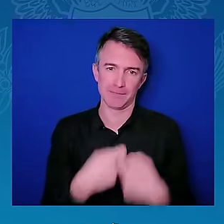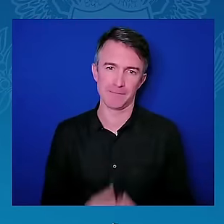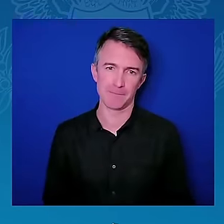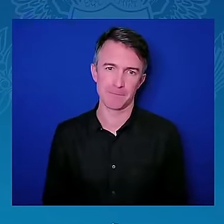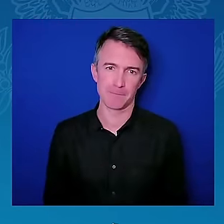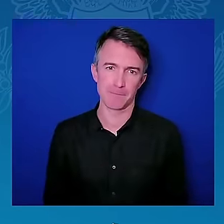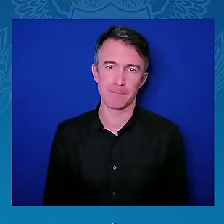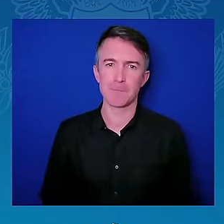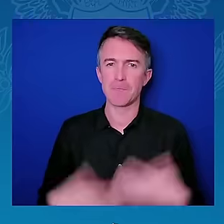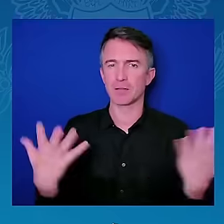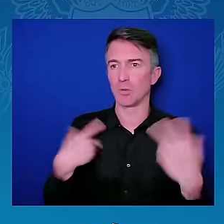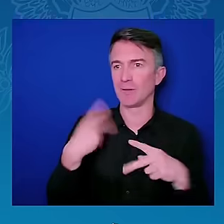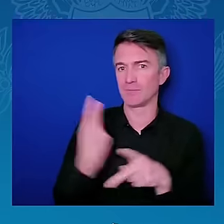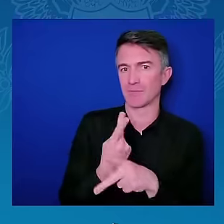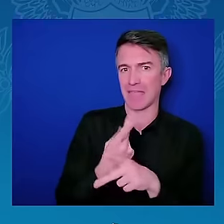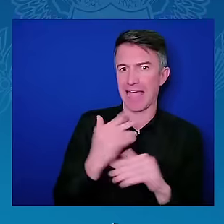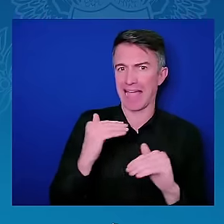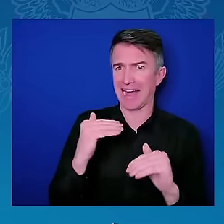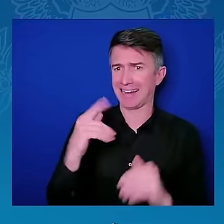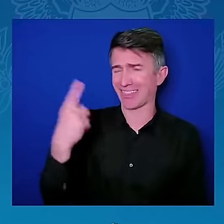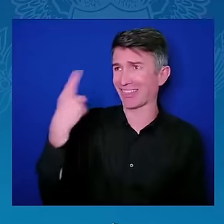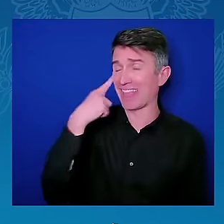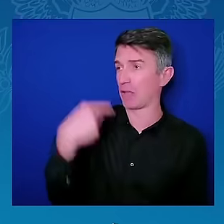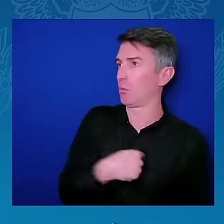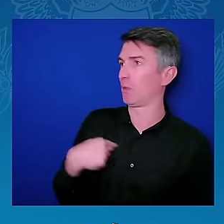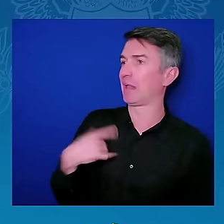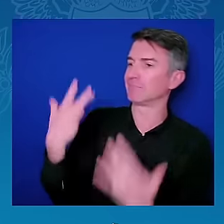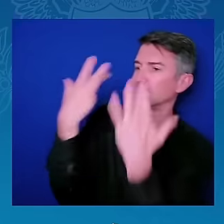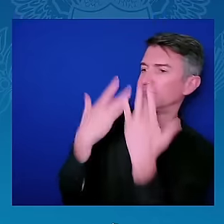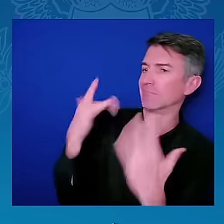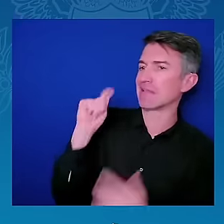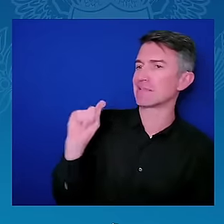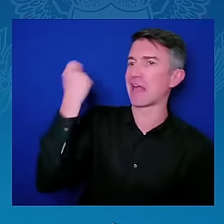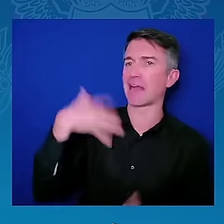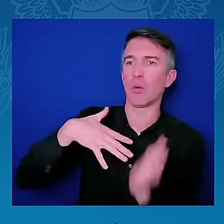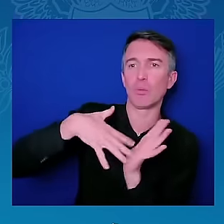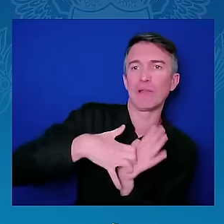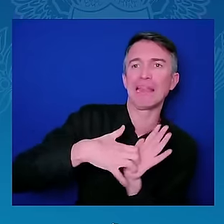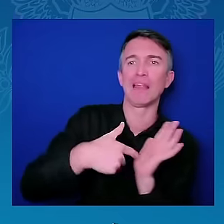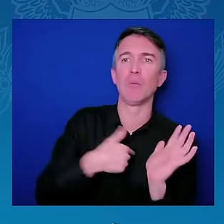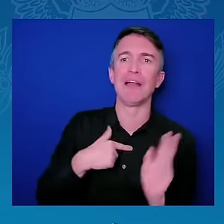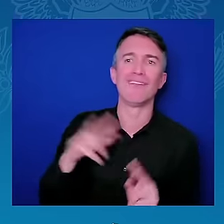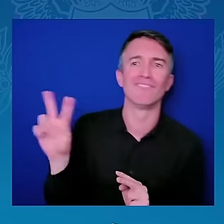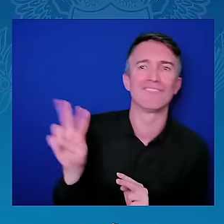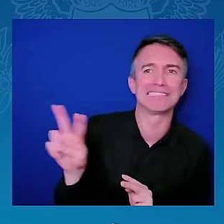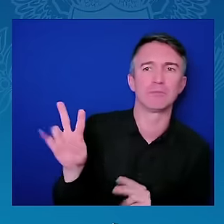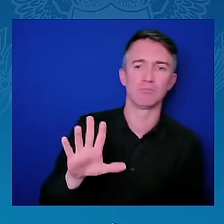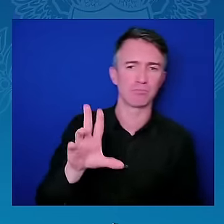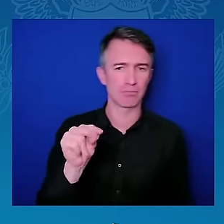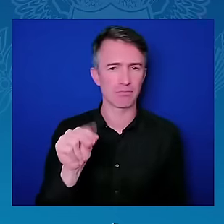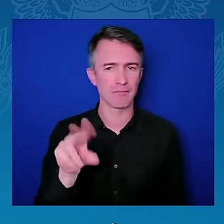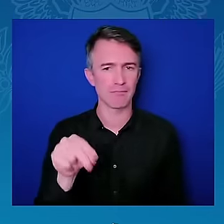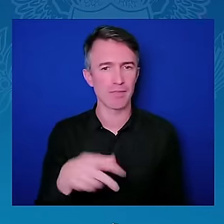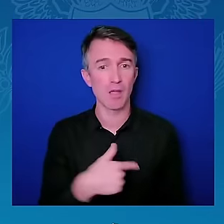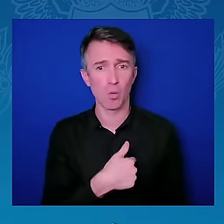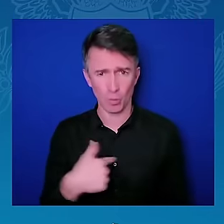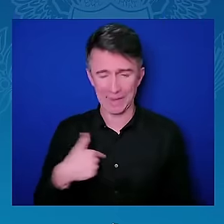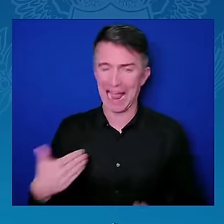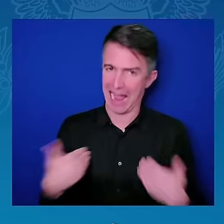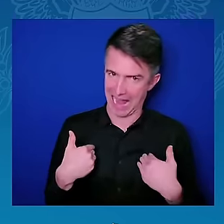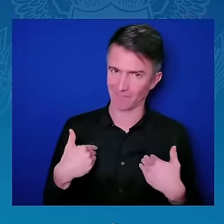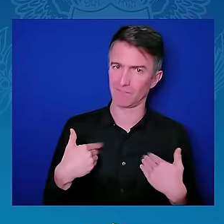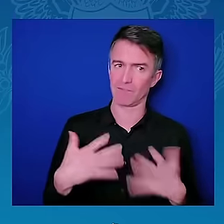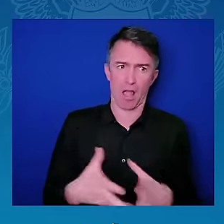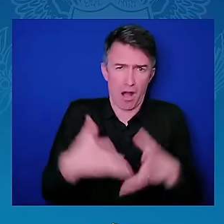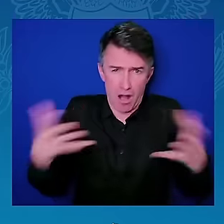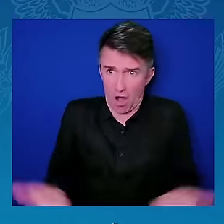point number one. And we must have it both ways. We have some work to do on our side. Our partners, like the U.S., have some work to